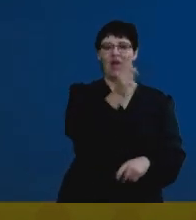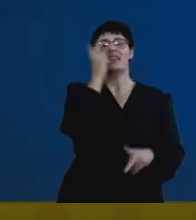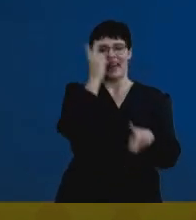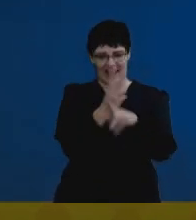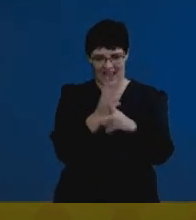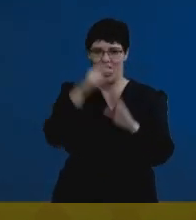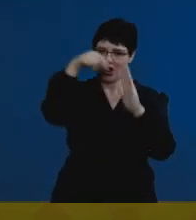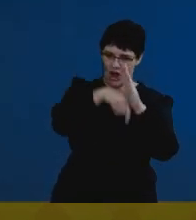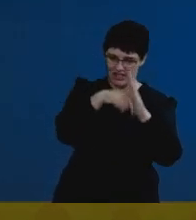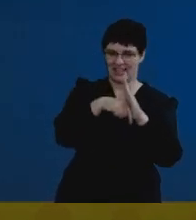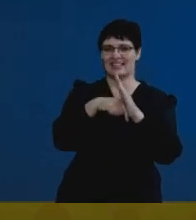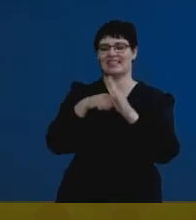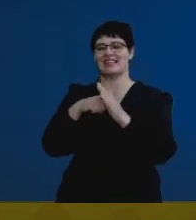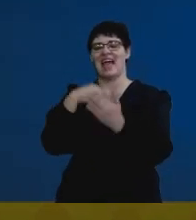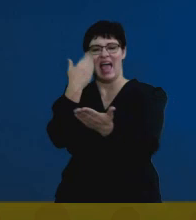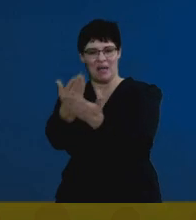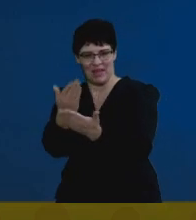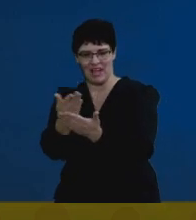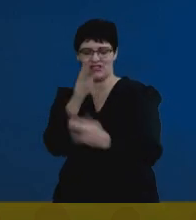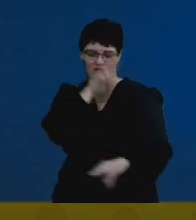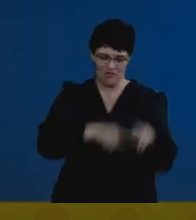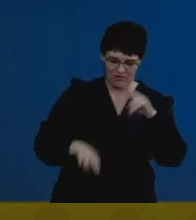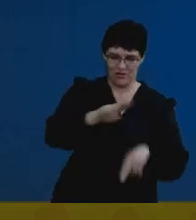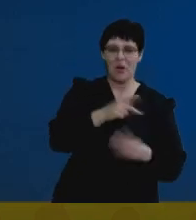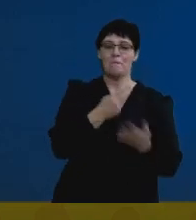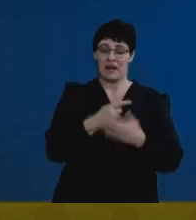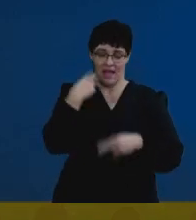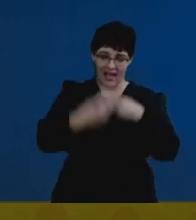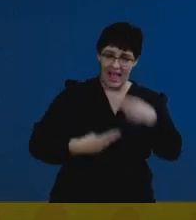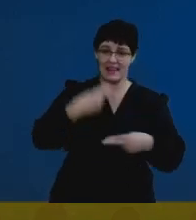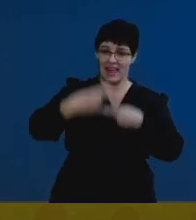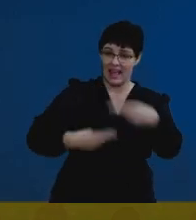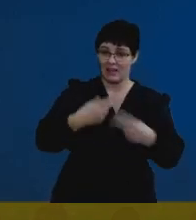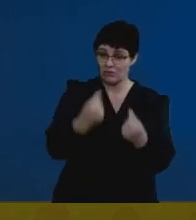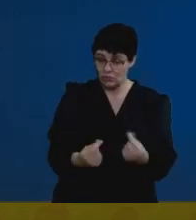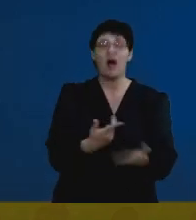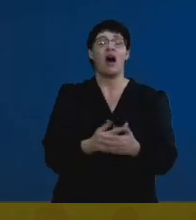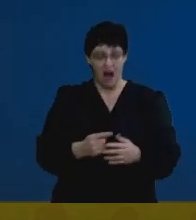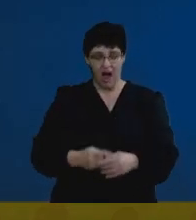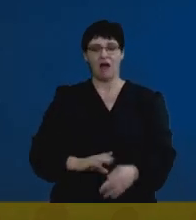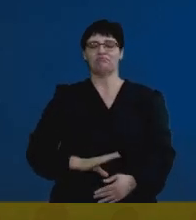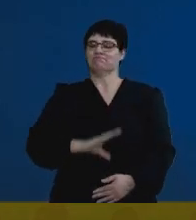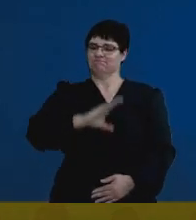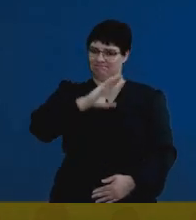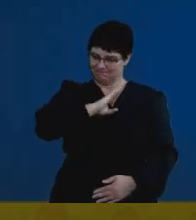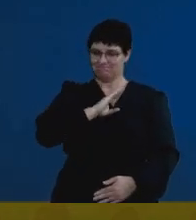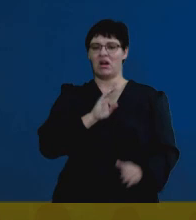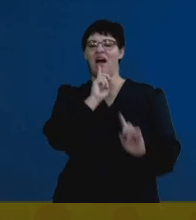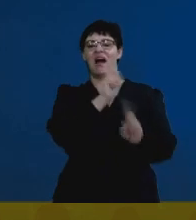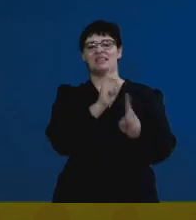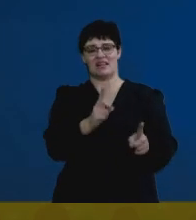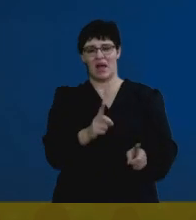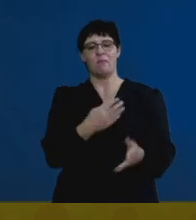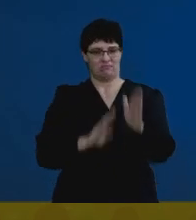continuously, you will see that your confidence level, your ability to be able to respond to questions on a specific topic